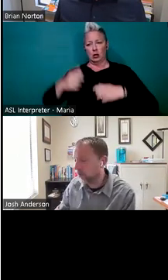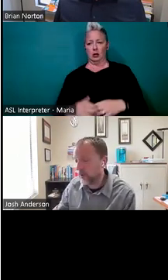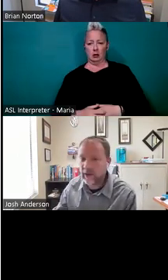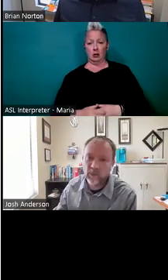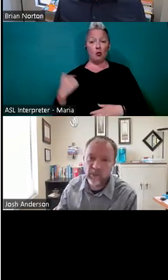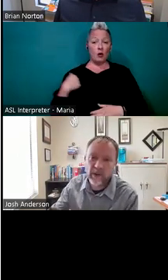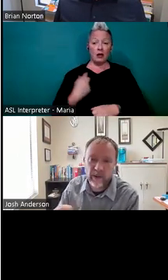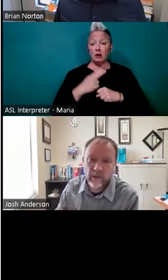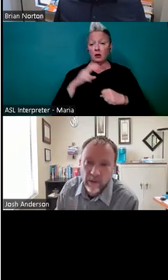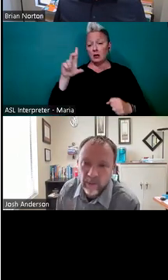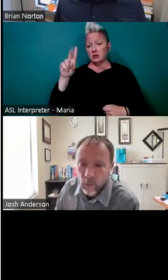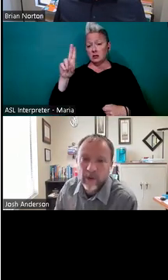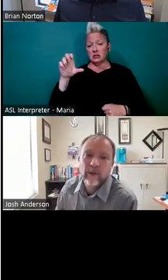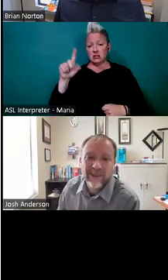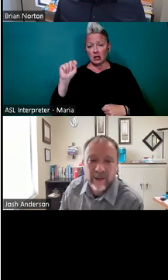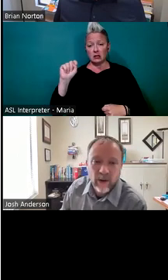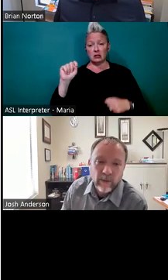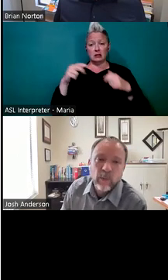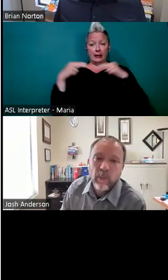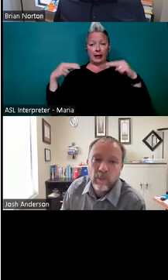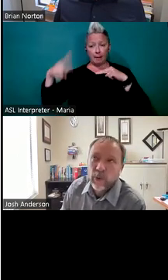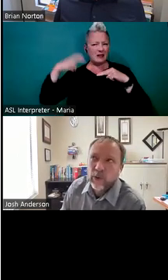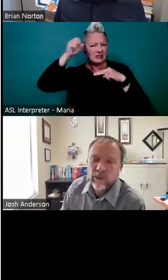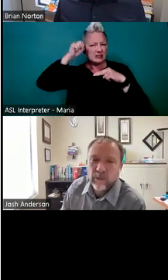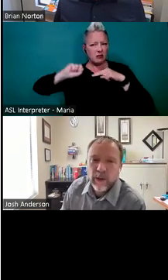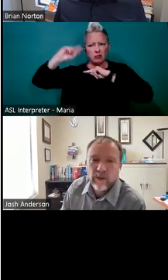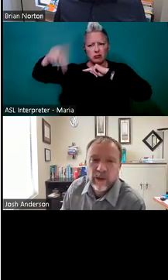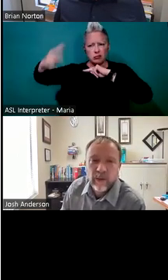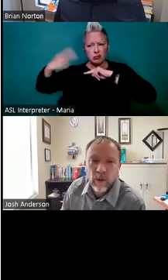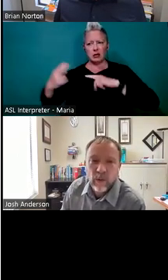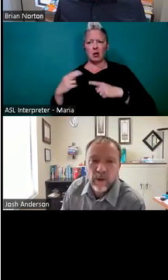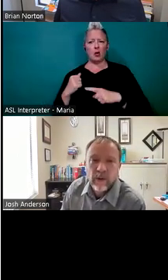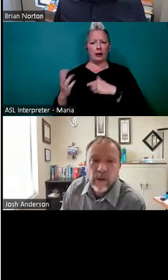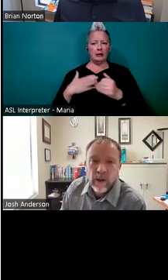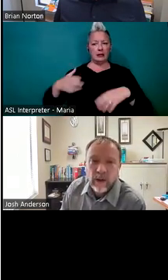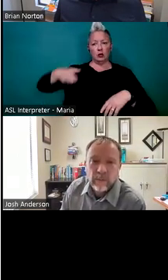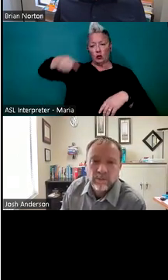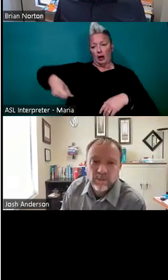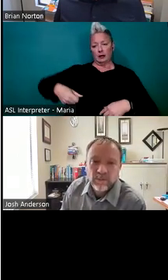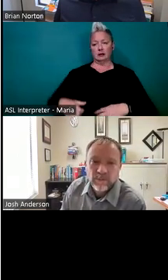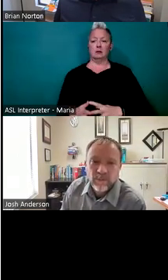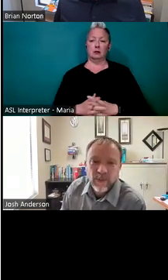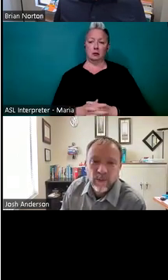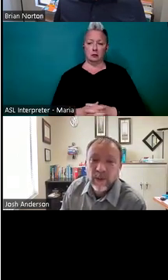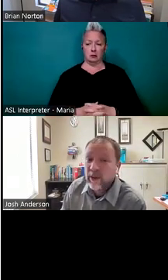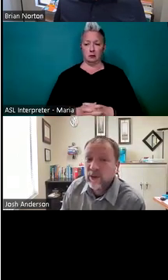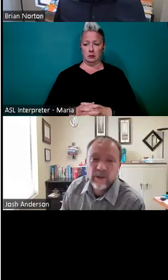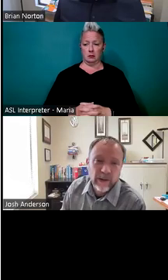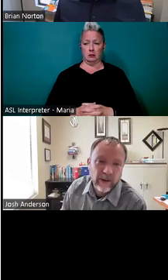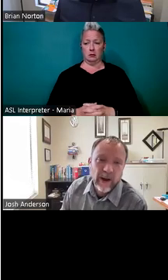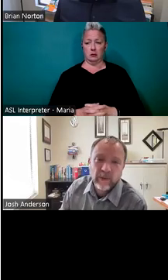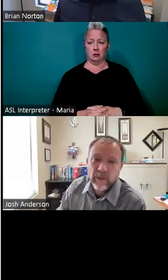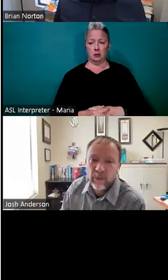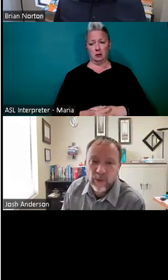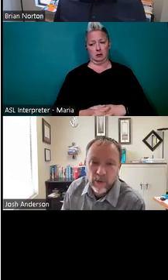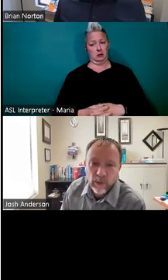duct tape to make things bigger, easily, more easily graspable. I'm probably saying that wrong, but, um, but easier to